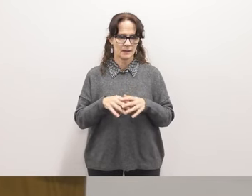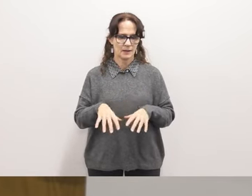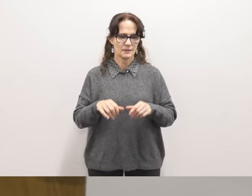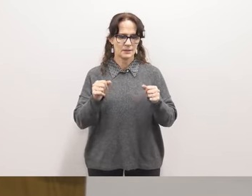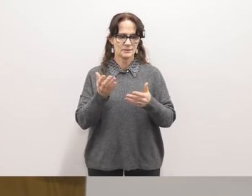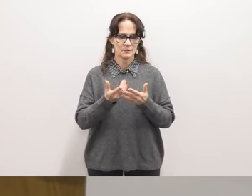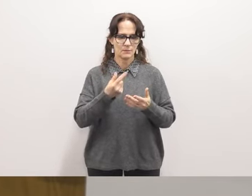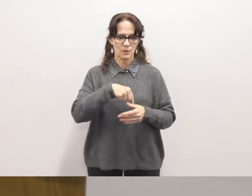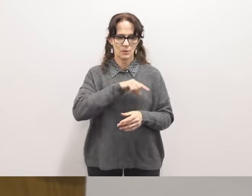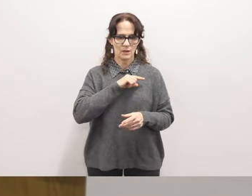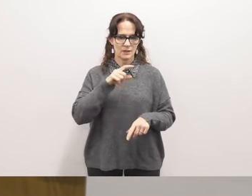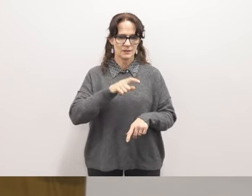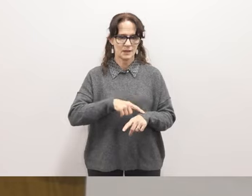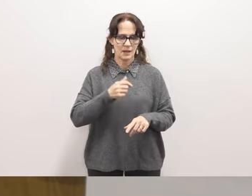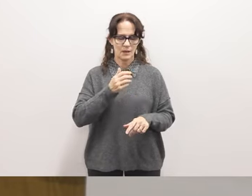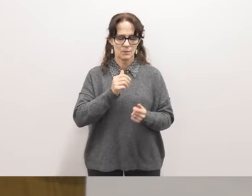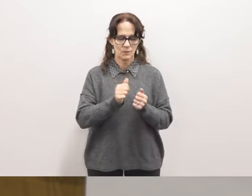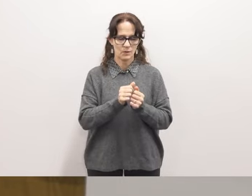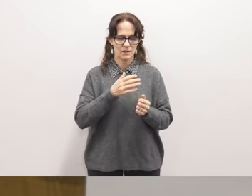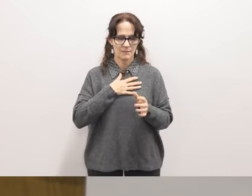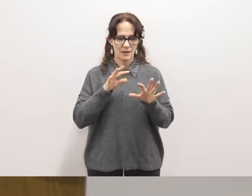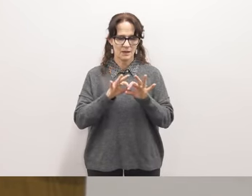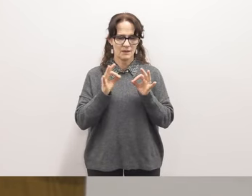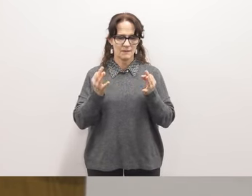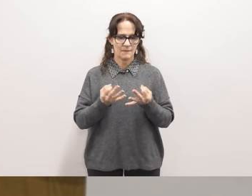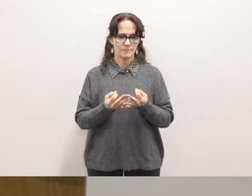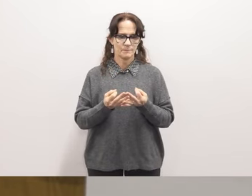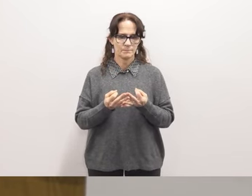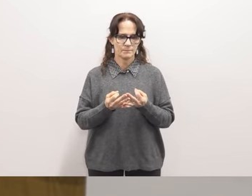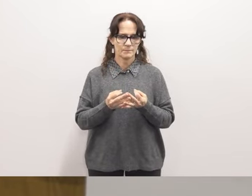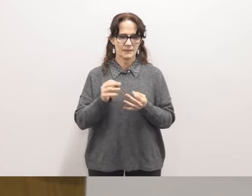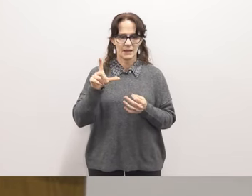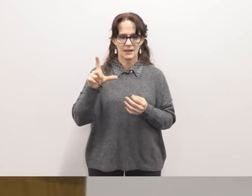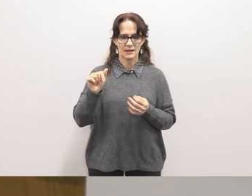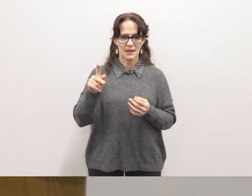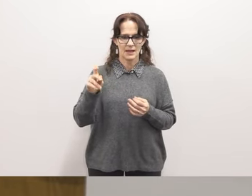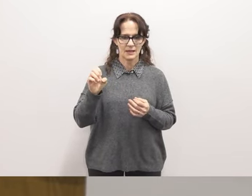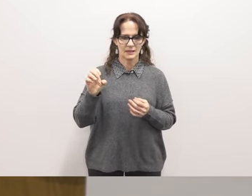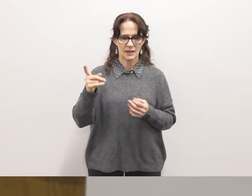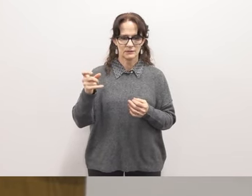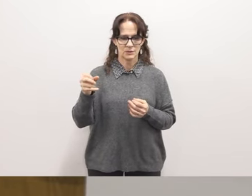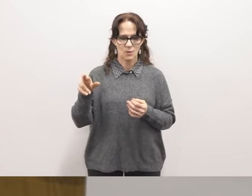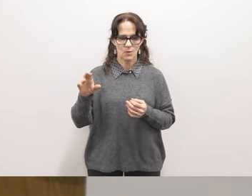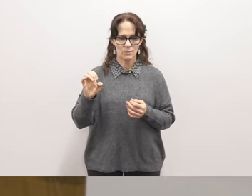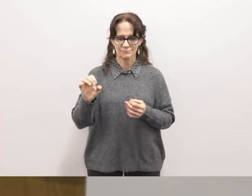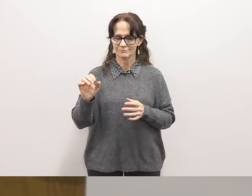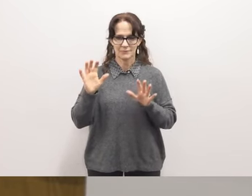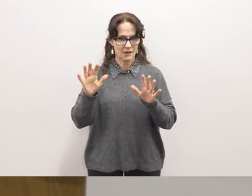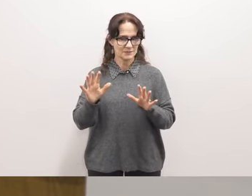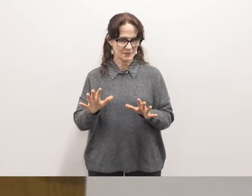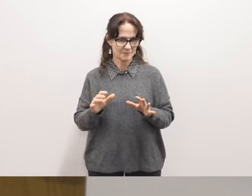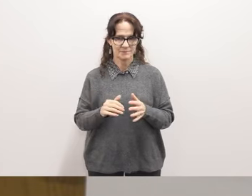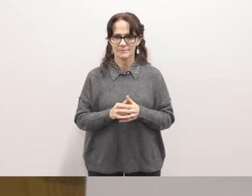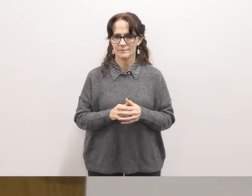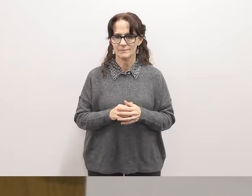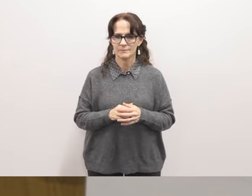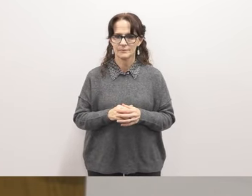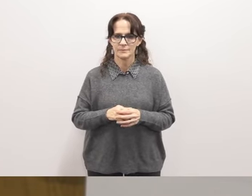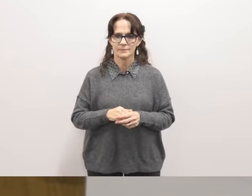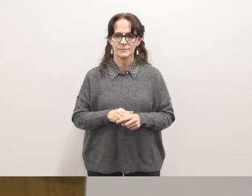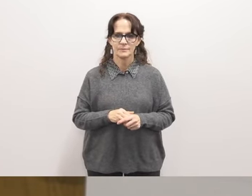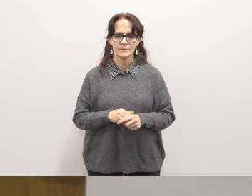uh with my family uh in lake elsinore which was pretty awesome uh all things considered